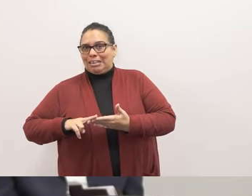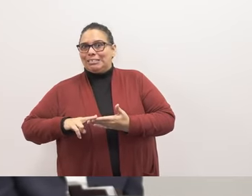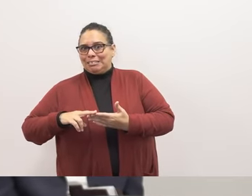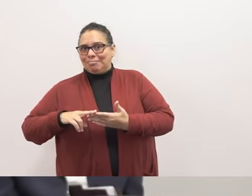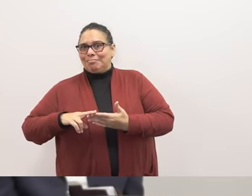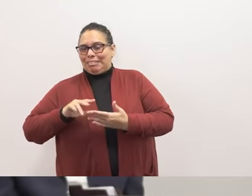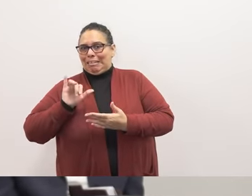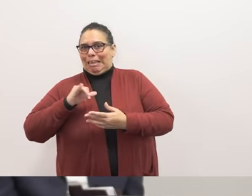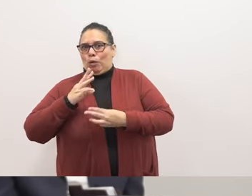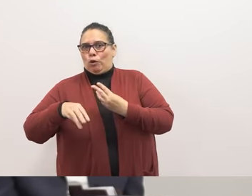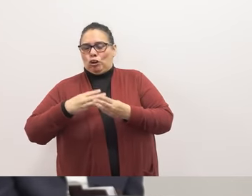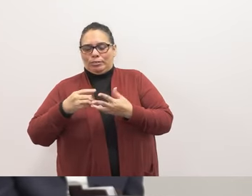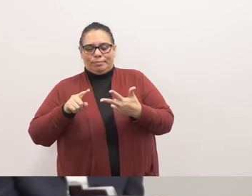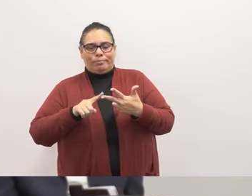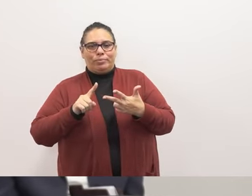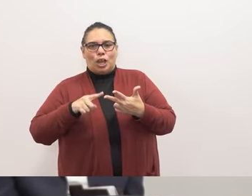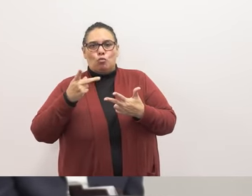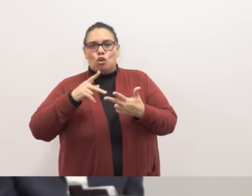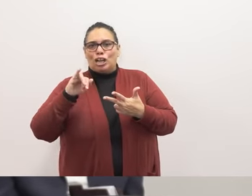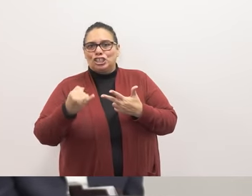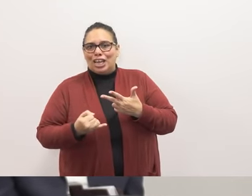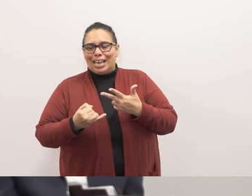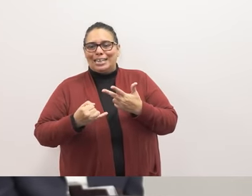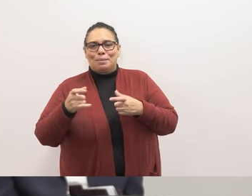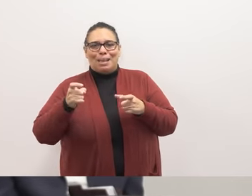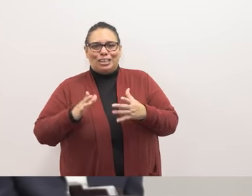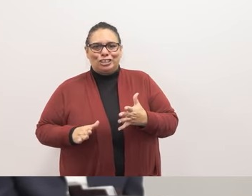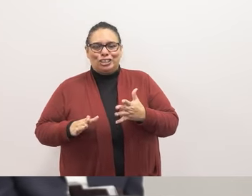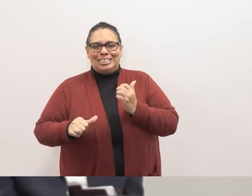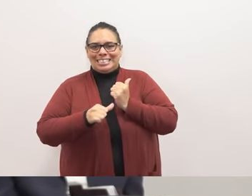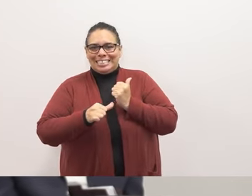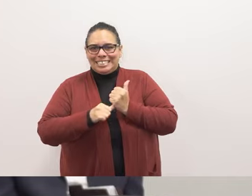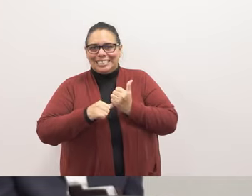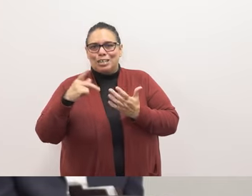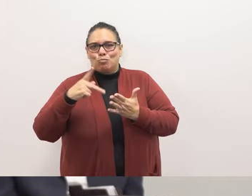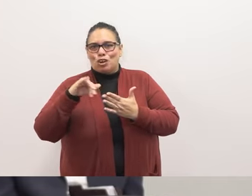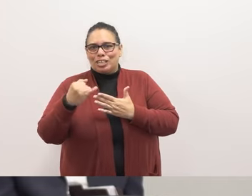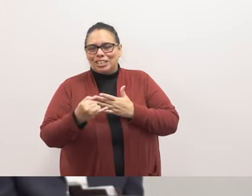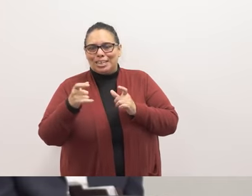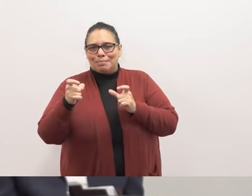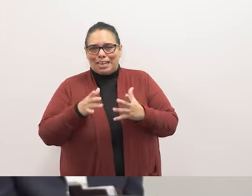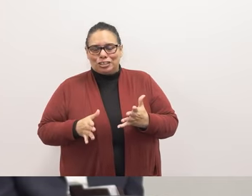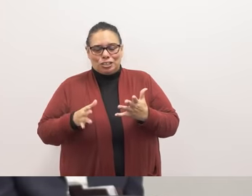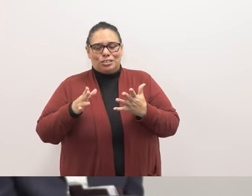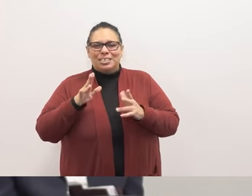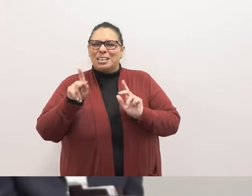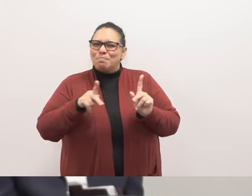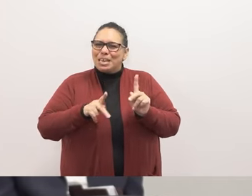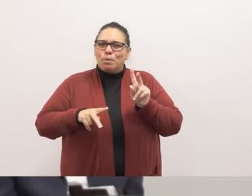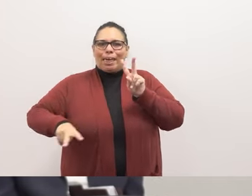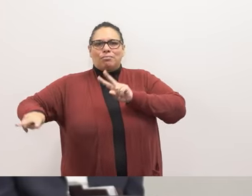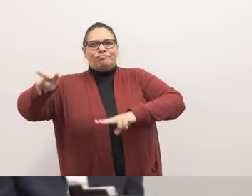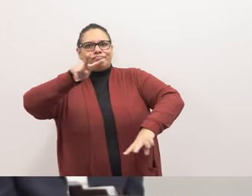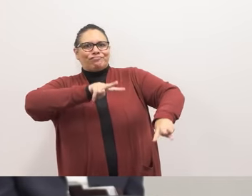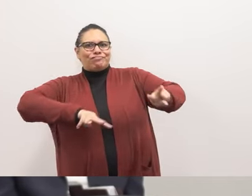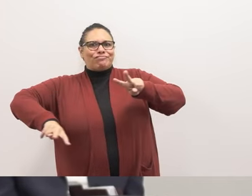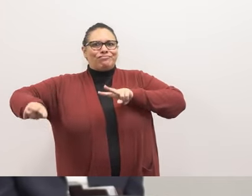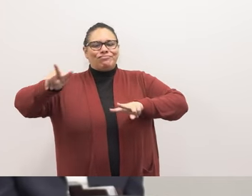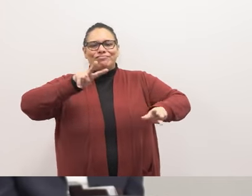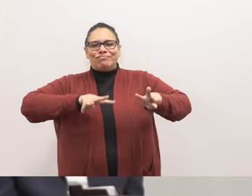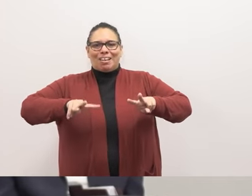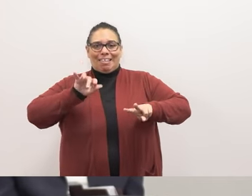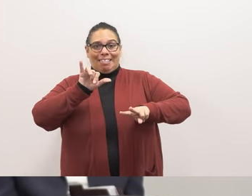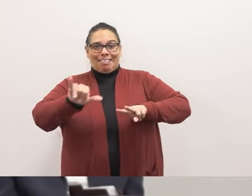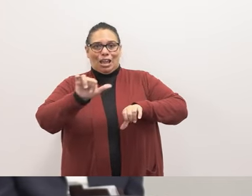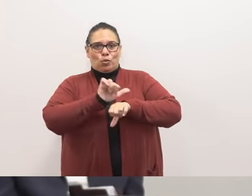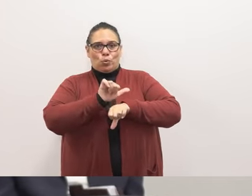project managers assistant project managers folks that effectively oversee this type of work with respect to cordoba